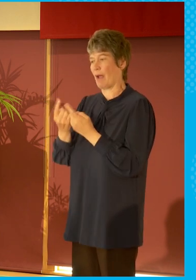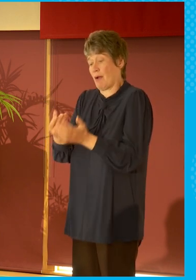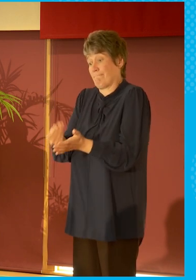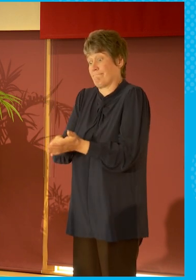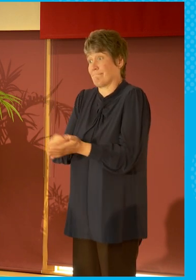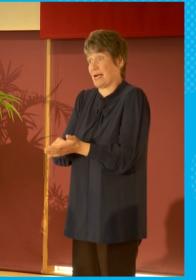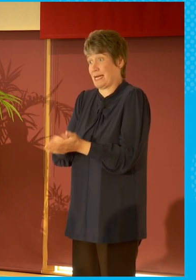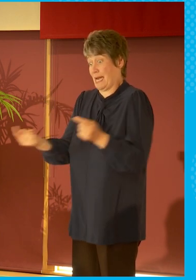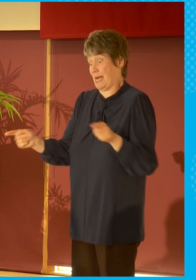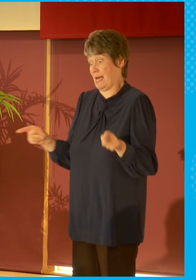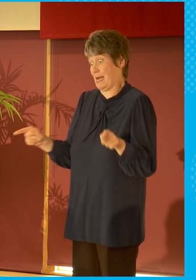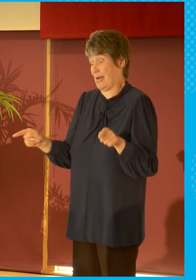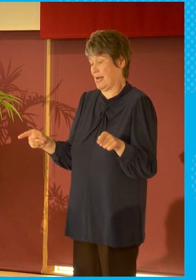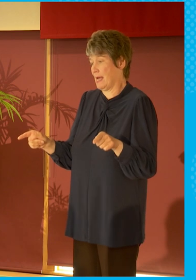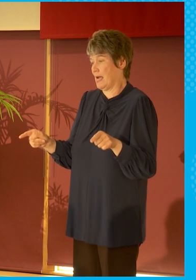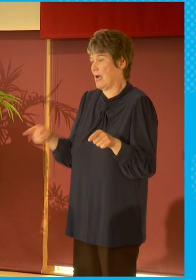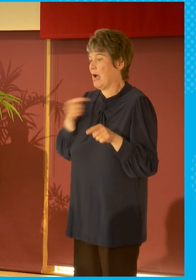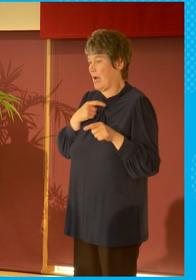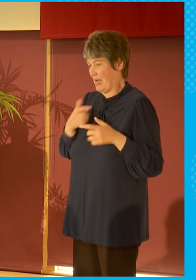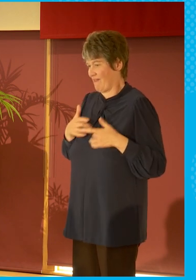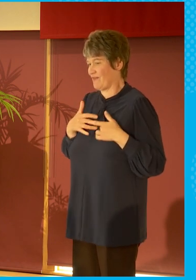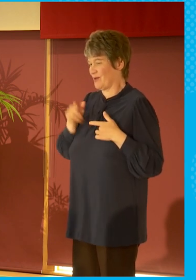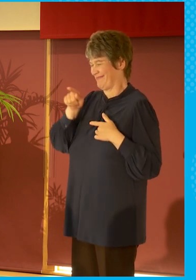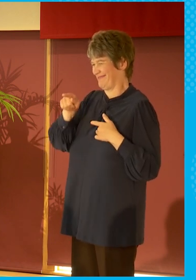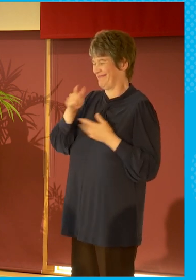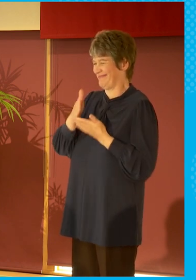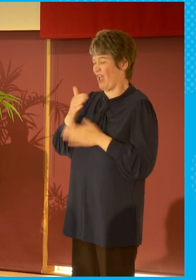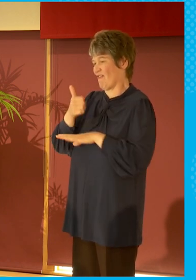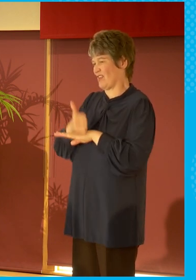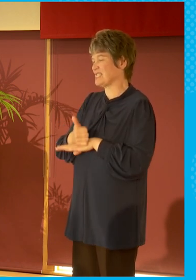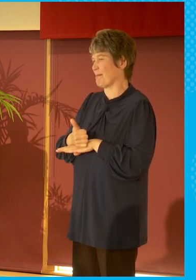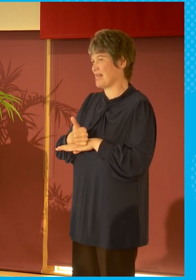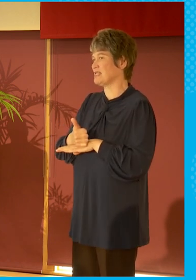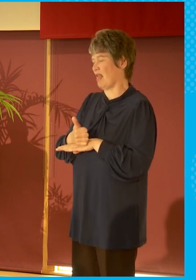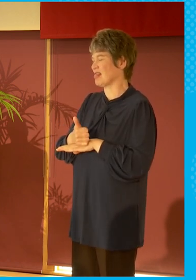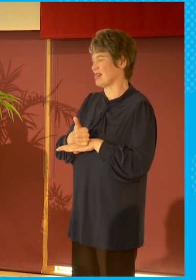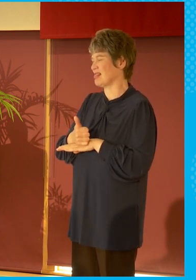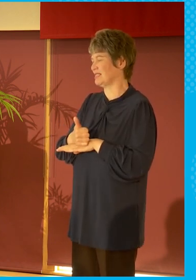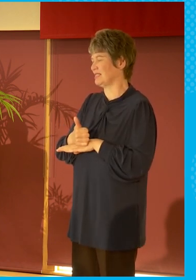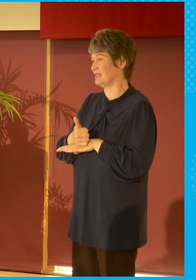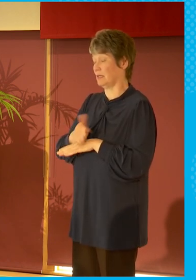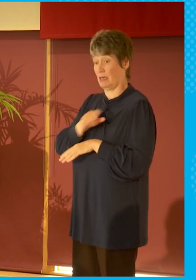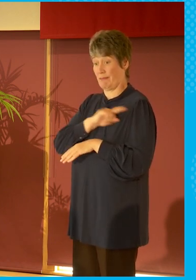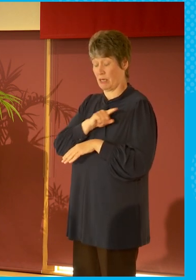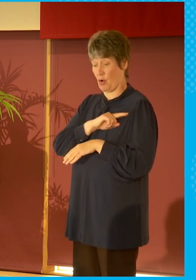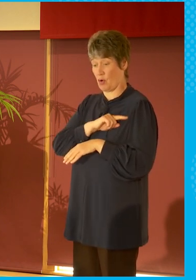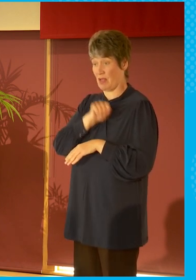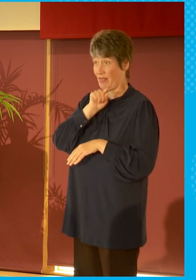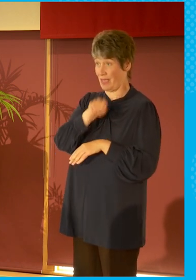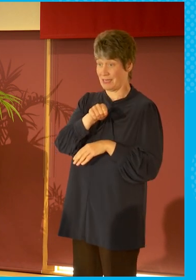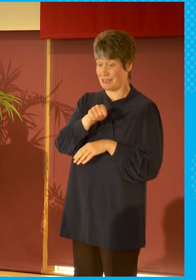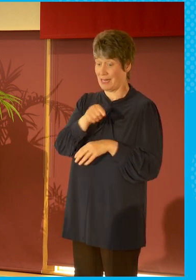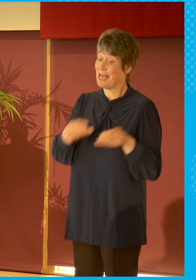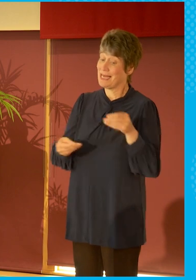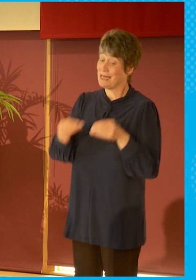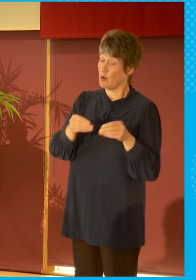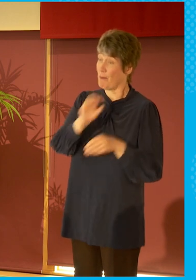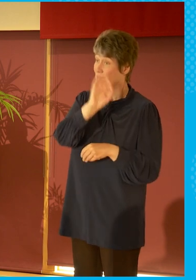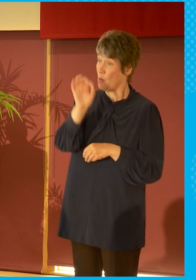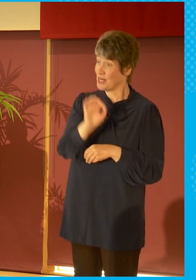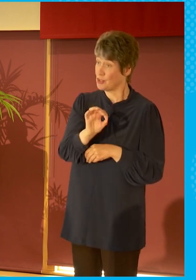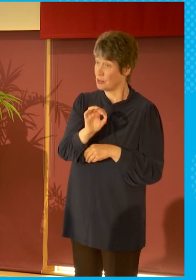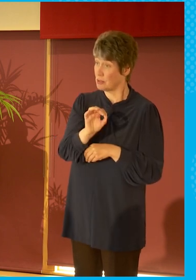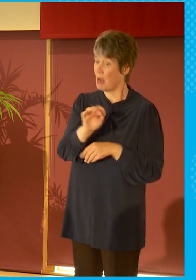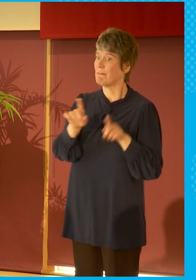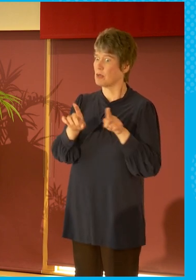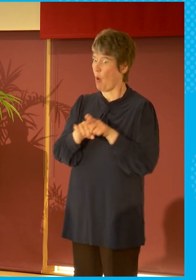really is to get to one of the most fundamental things, because it is both an economic question, but it's also very much